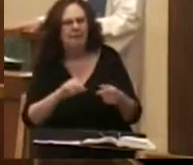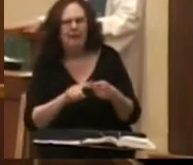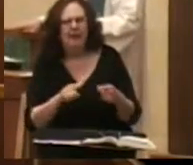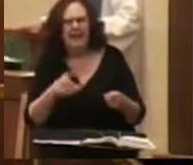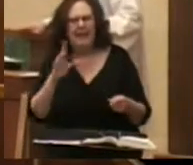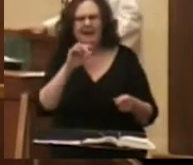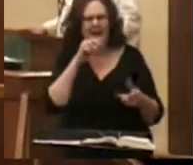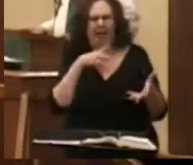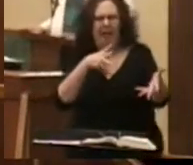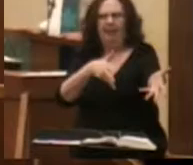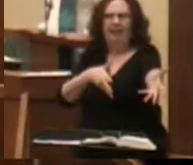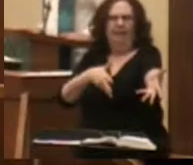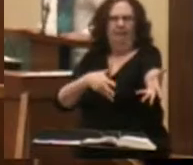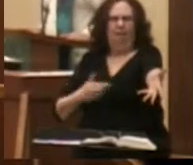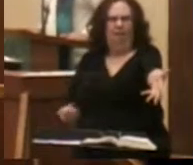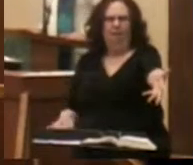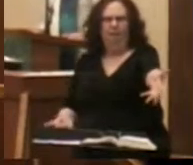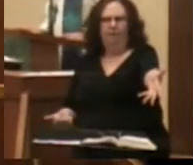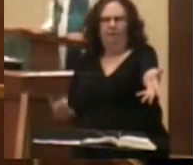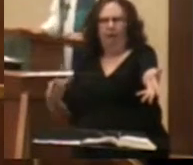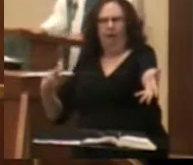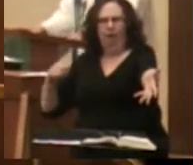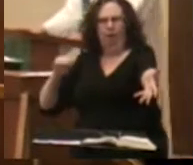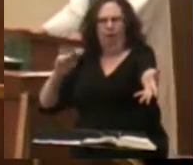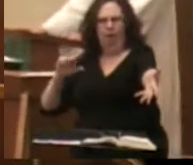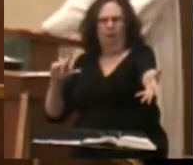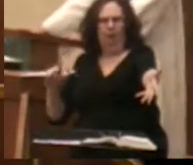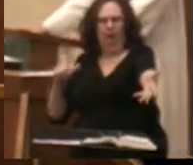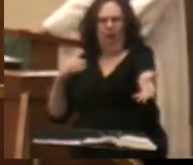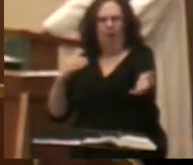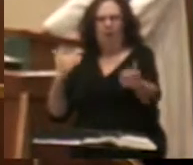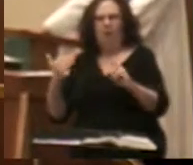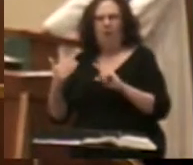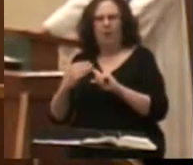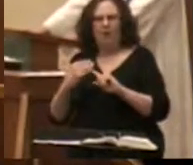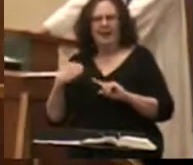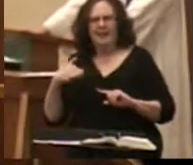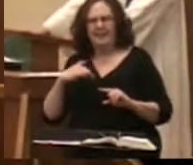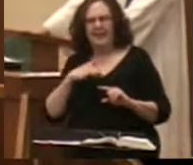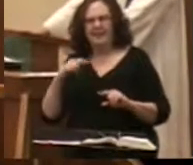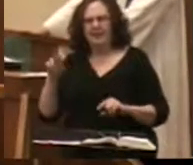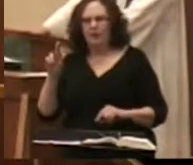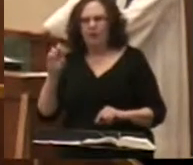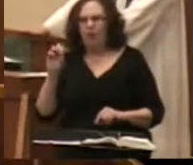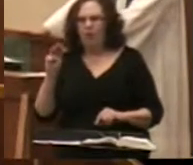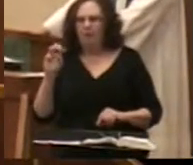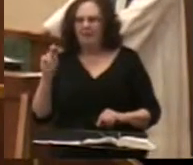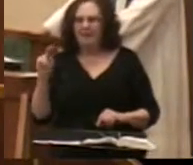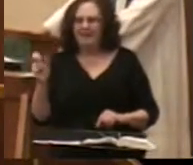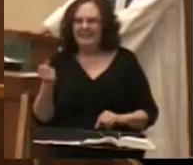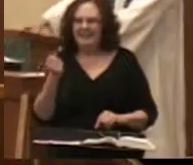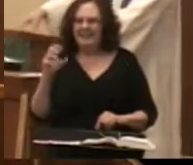And Paul powerfully reminded us of this in Romans 6 this morning.